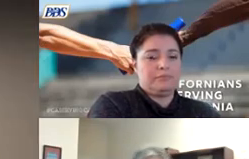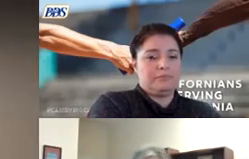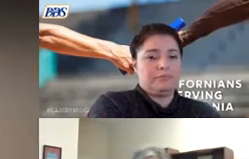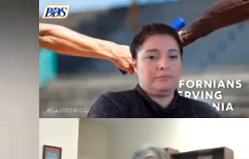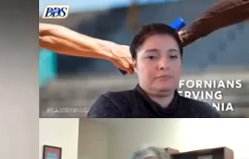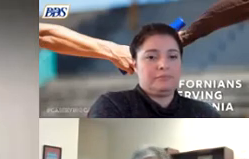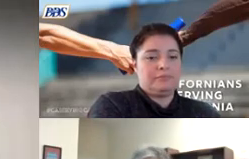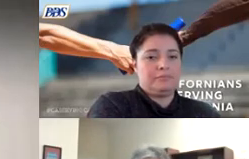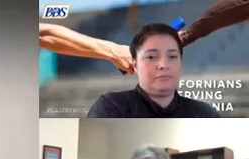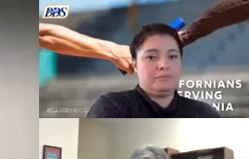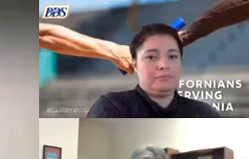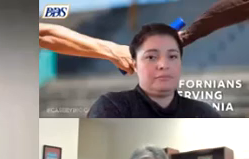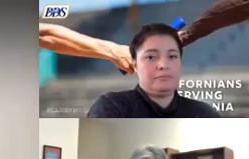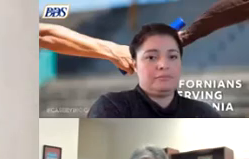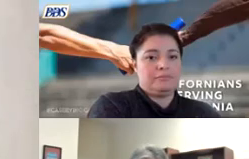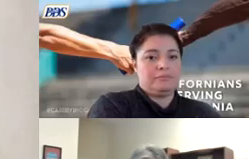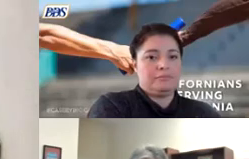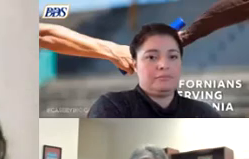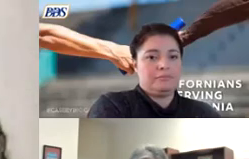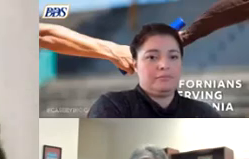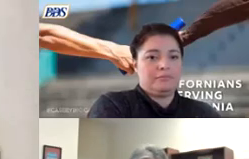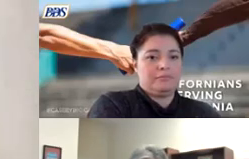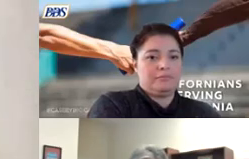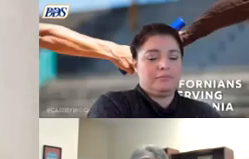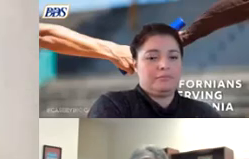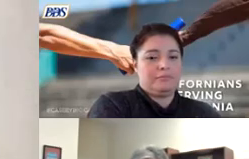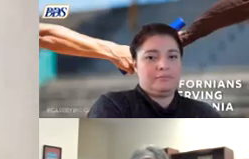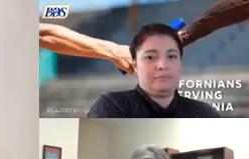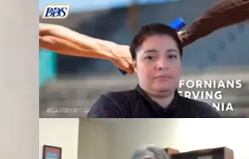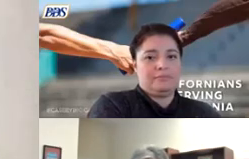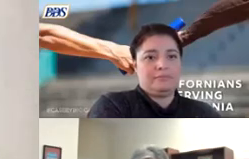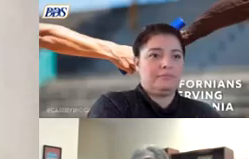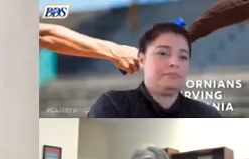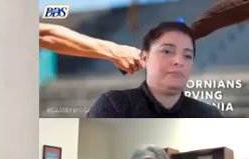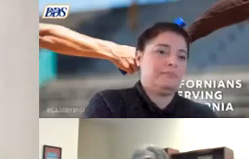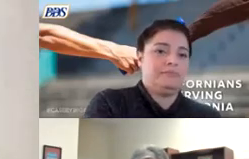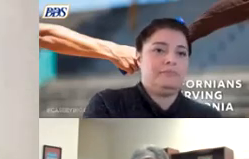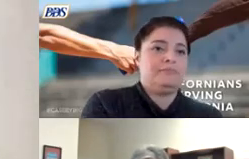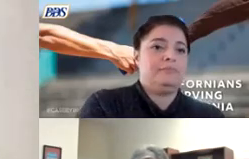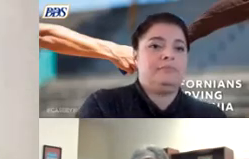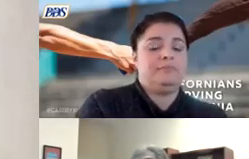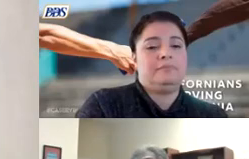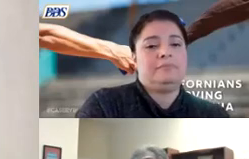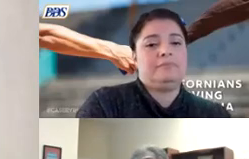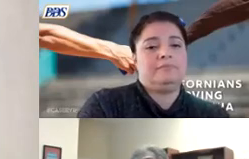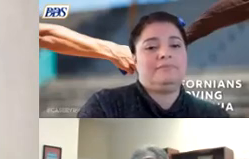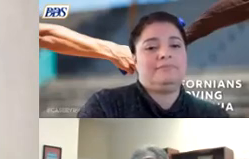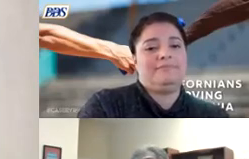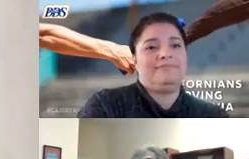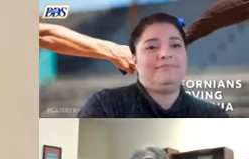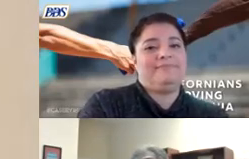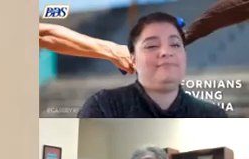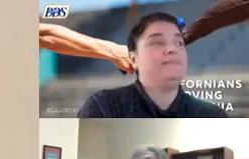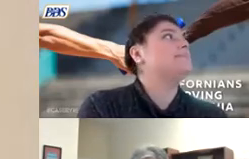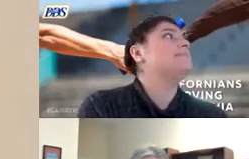the family along the way so i'm mom this is a writer she is nine years old and we live uh here in sacramento area